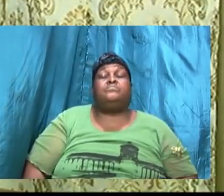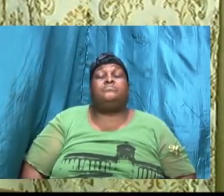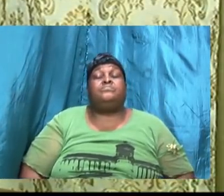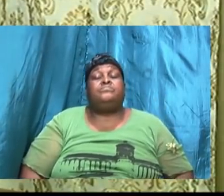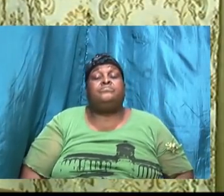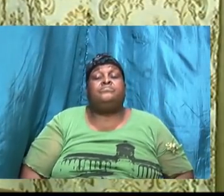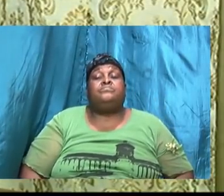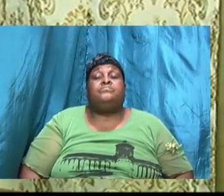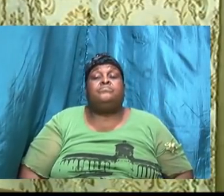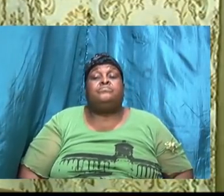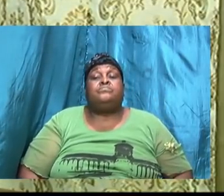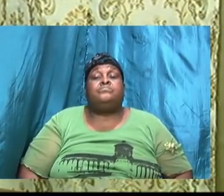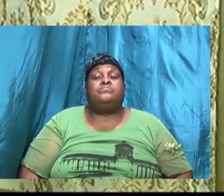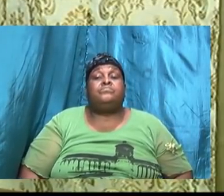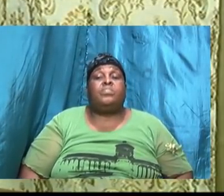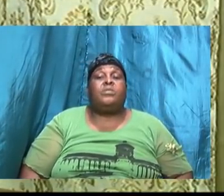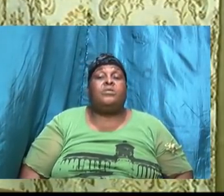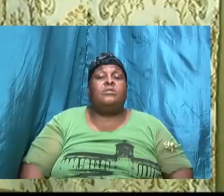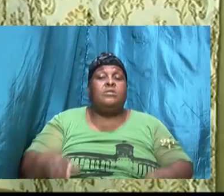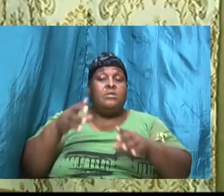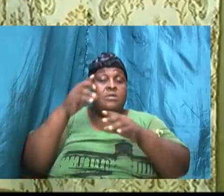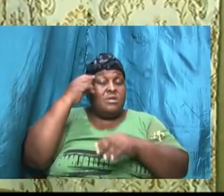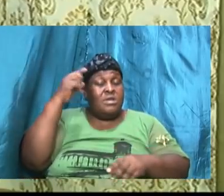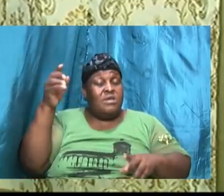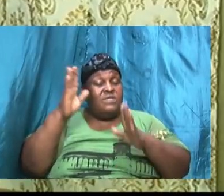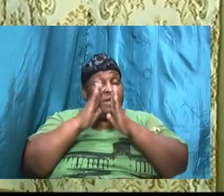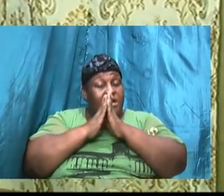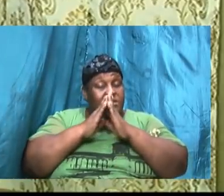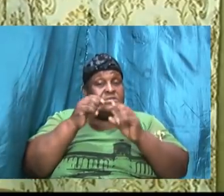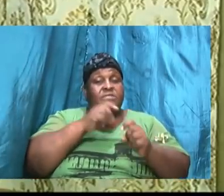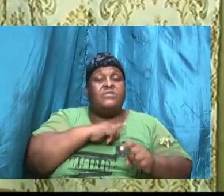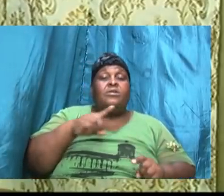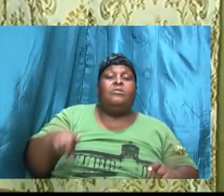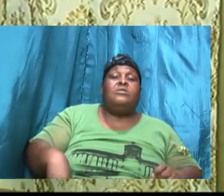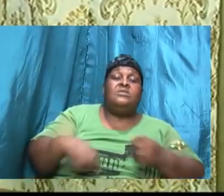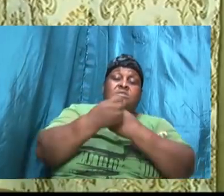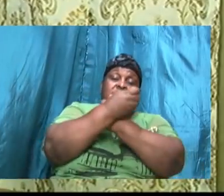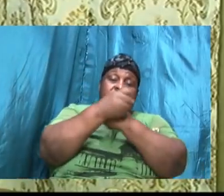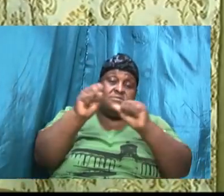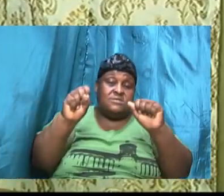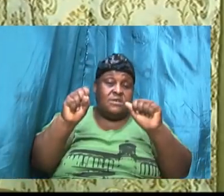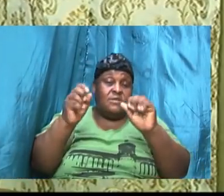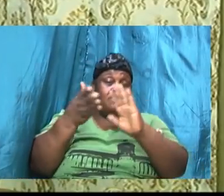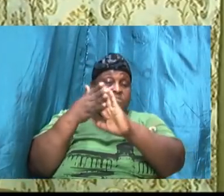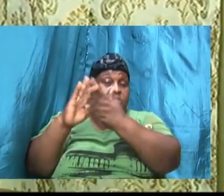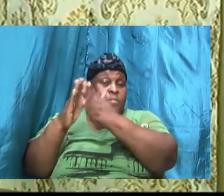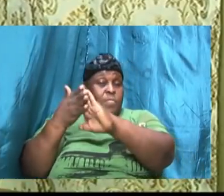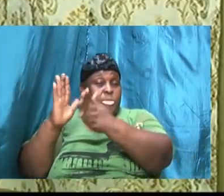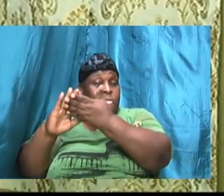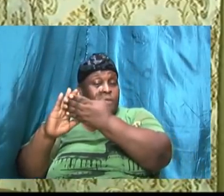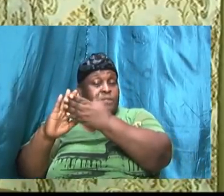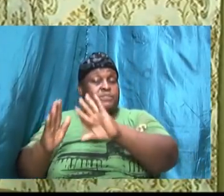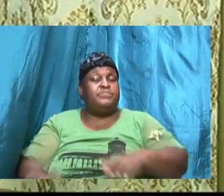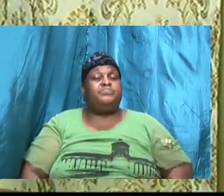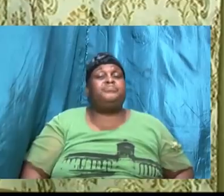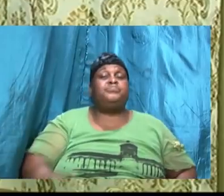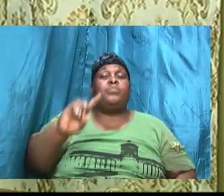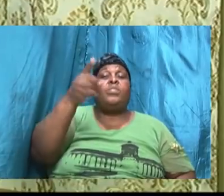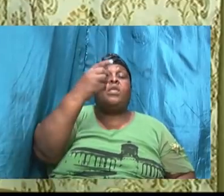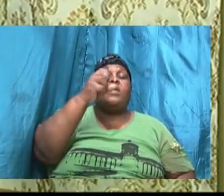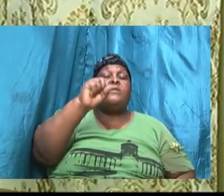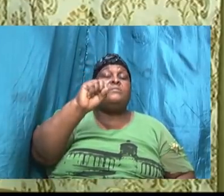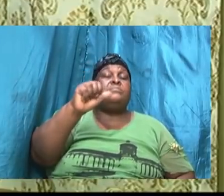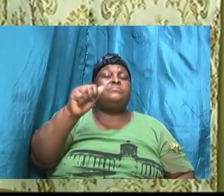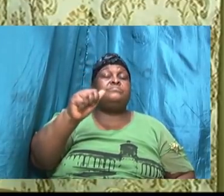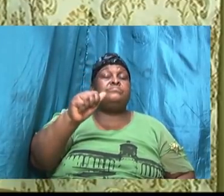he inquired of the Lord and he delivered the city 1st Samuel 23 10